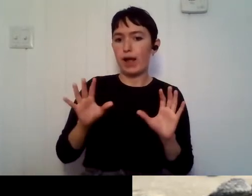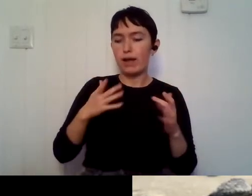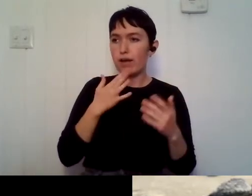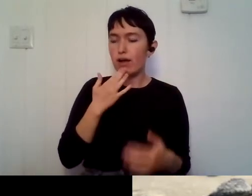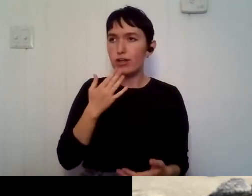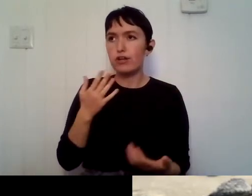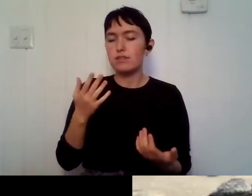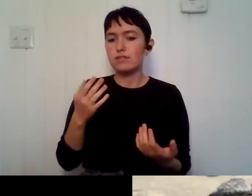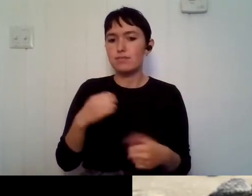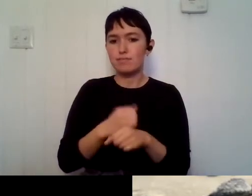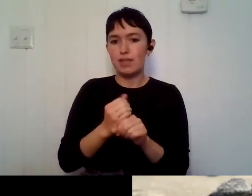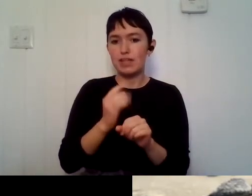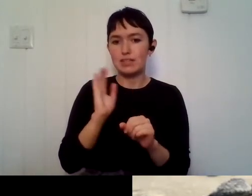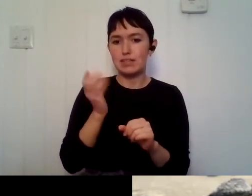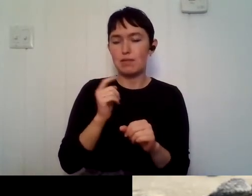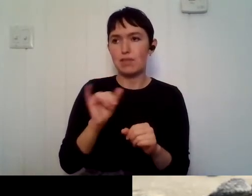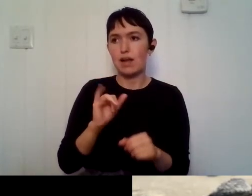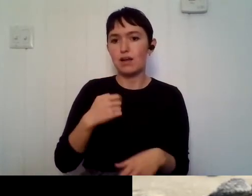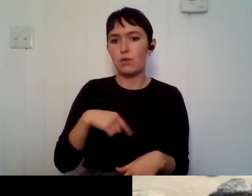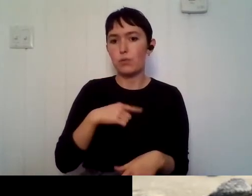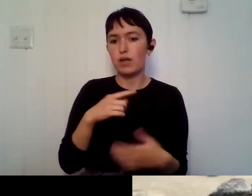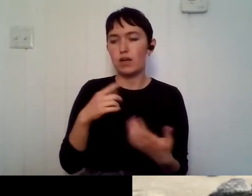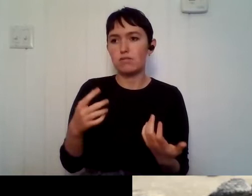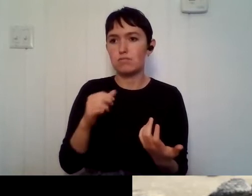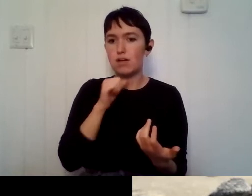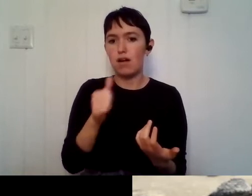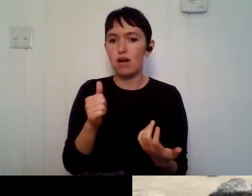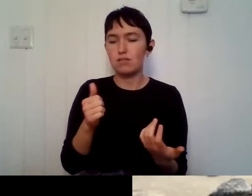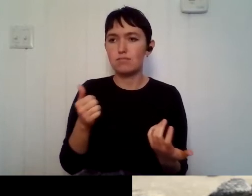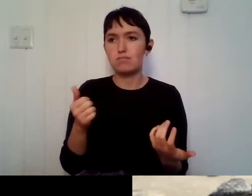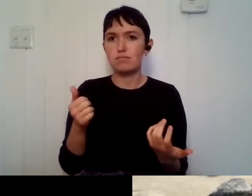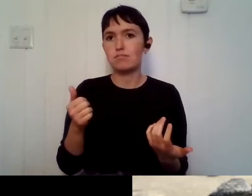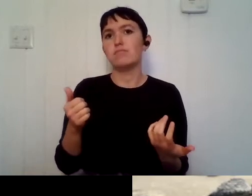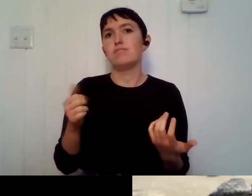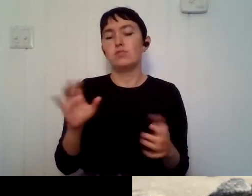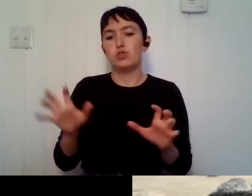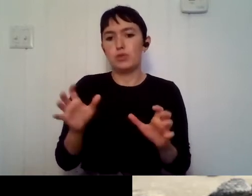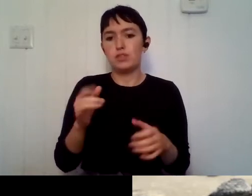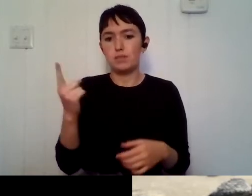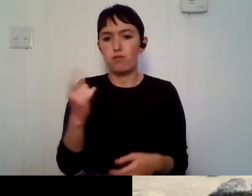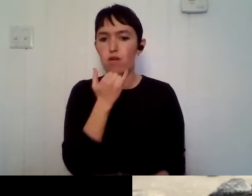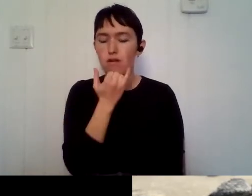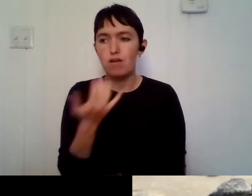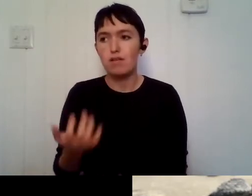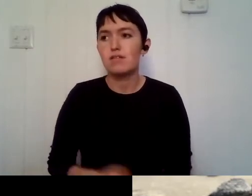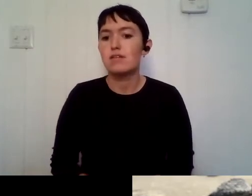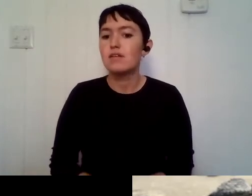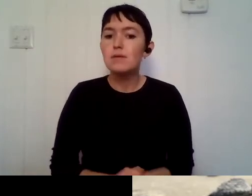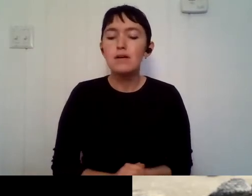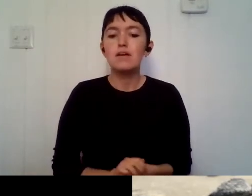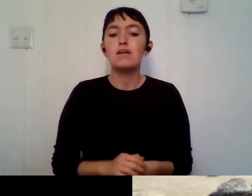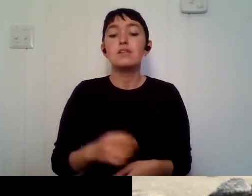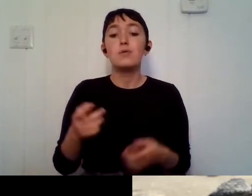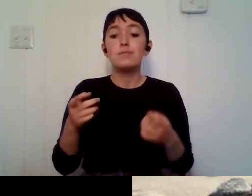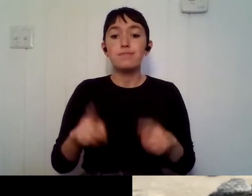good. So through that, um, interactions with, uh, Chrissy Cooper and the lady who called the police on him,